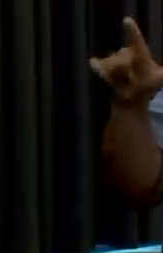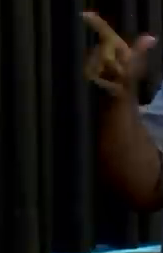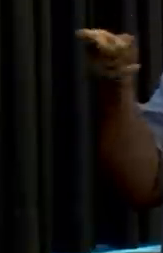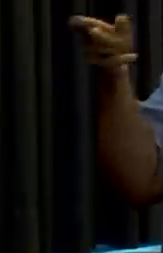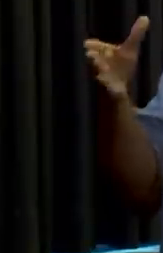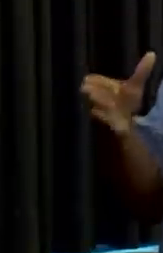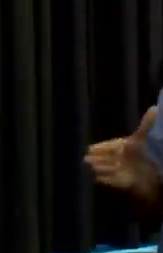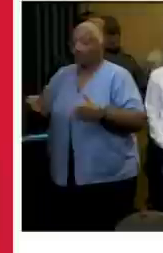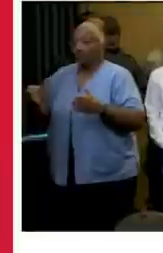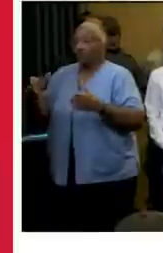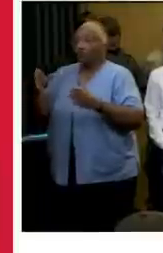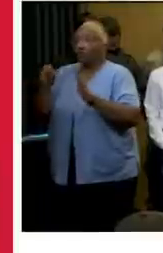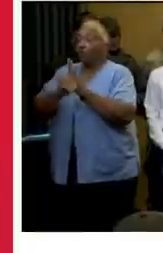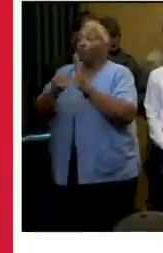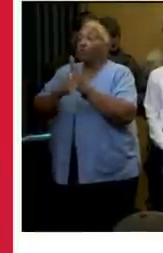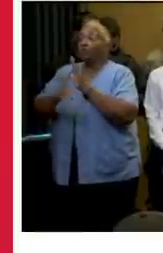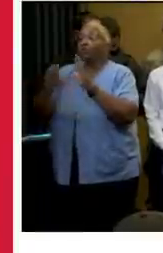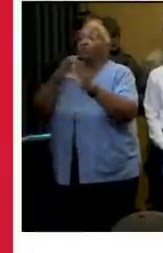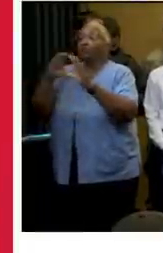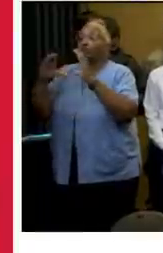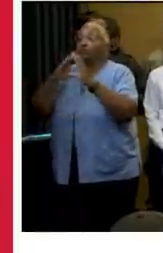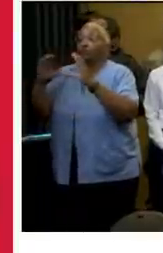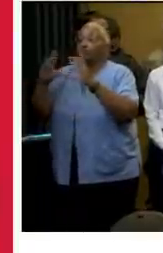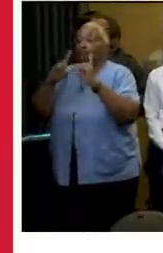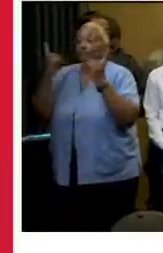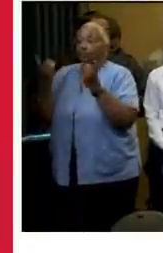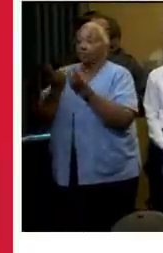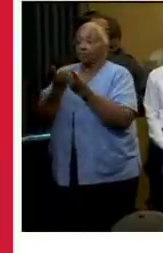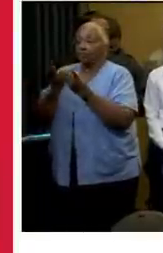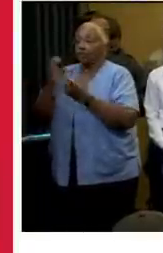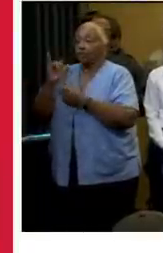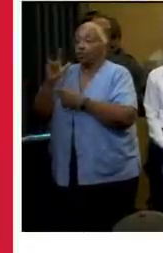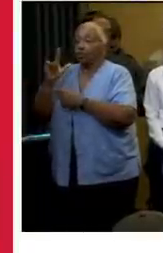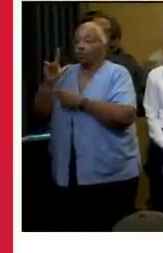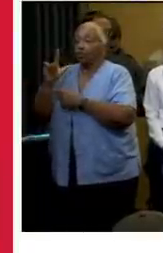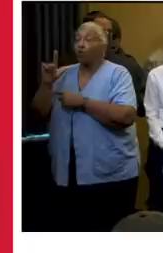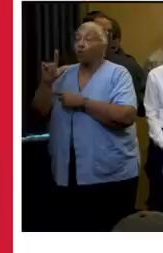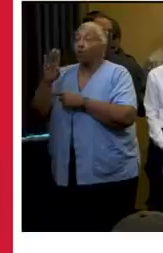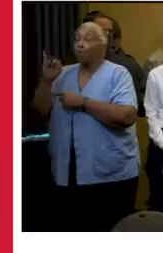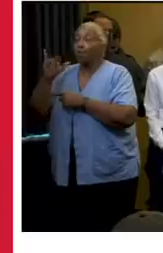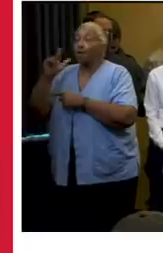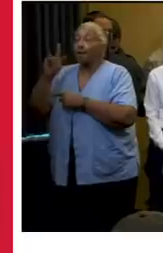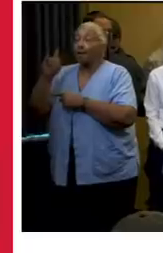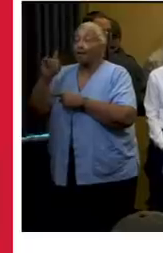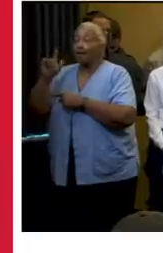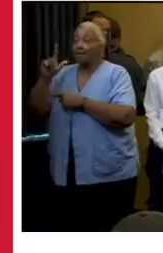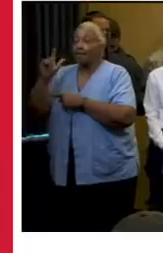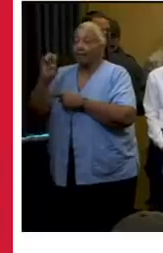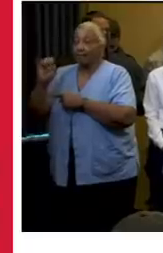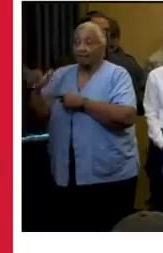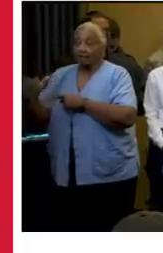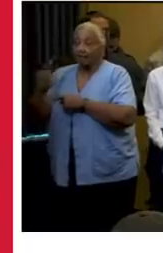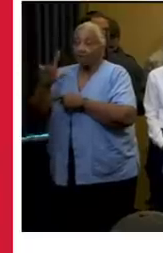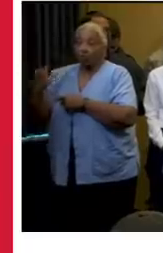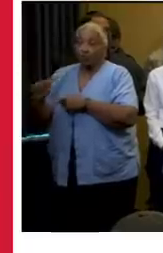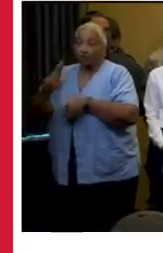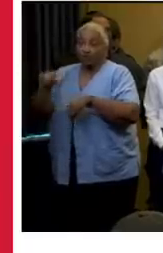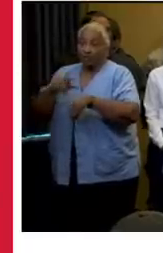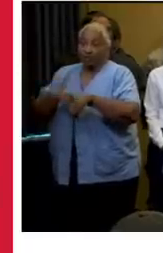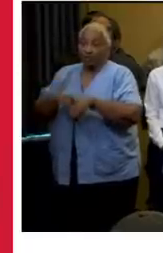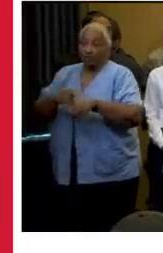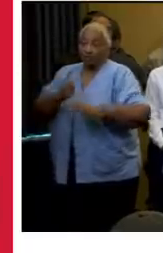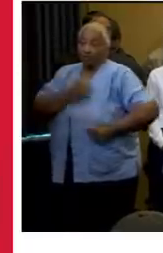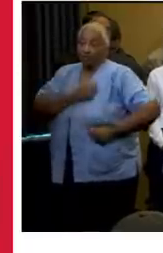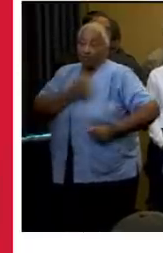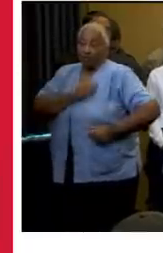of the Orleans Parish Communications District, Colonel Bailey, the Louisiana National Guard, Ms. Lauren Nash,